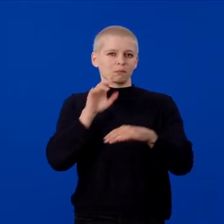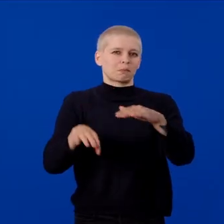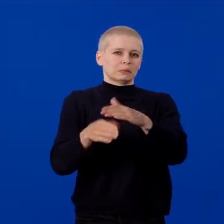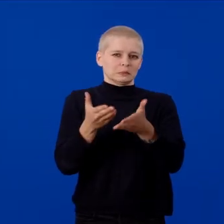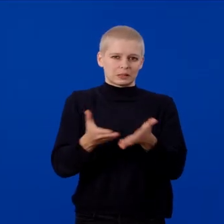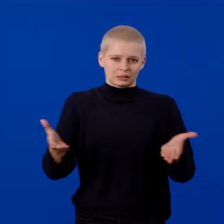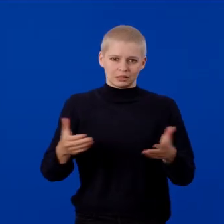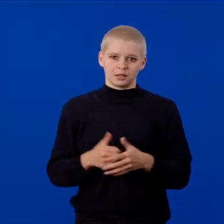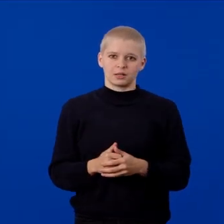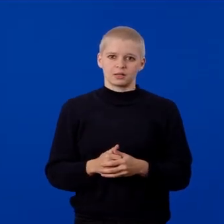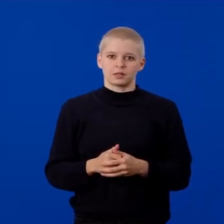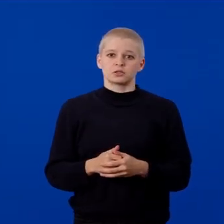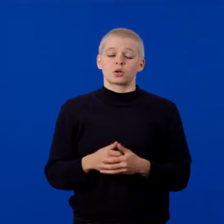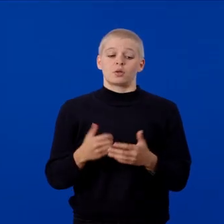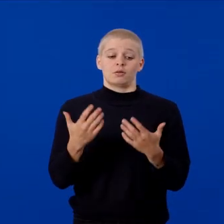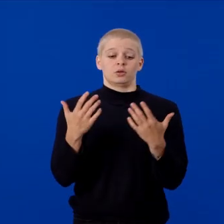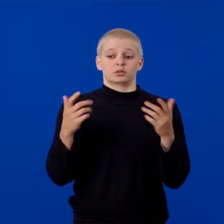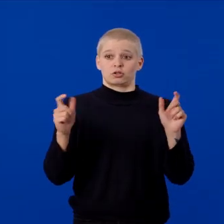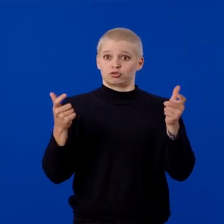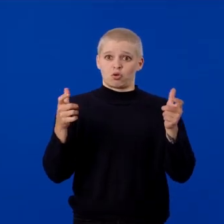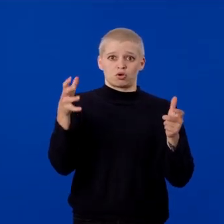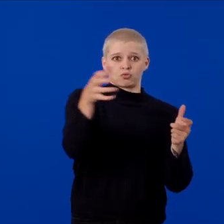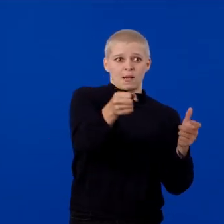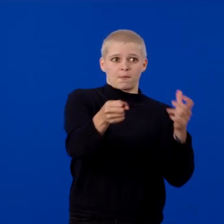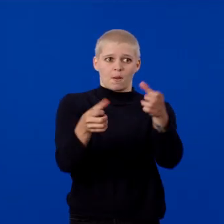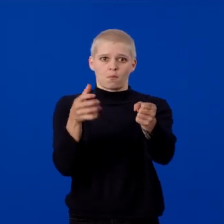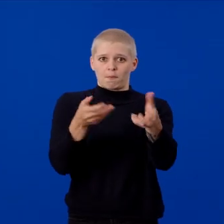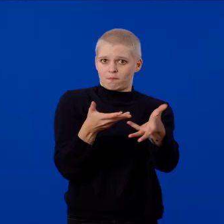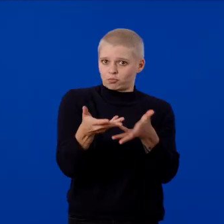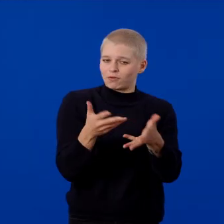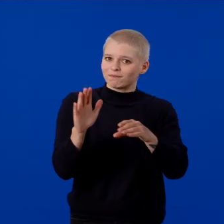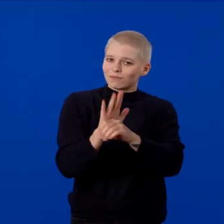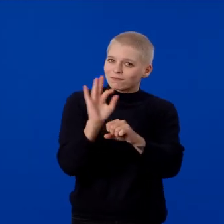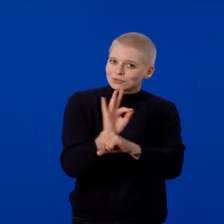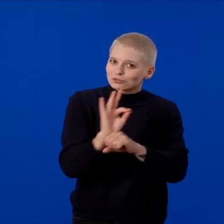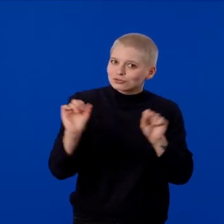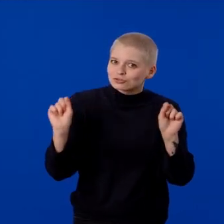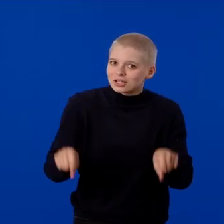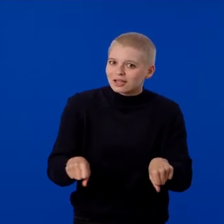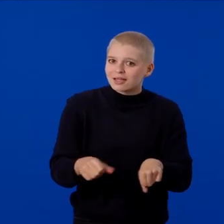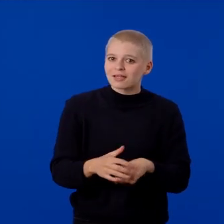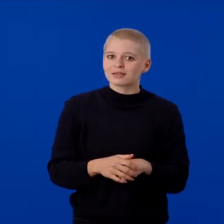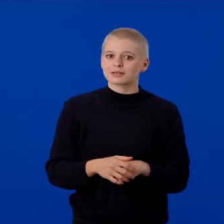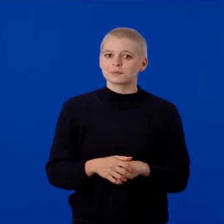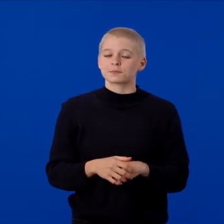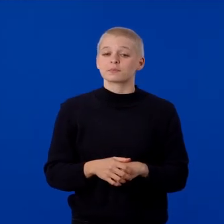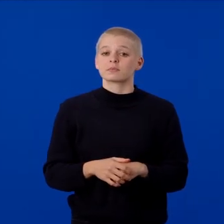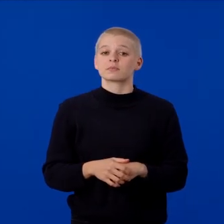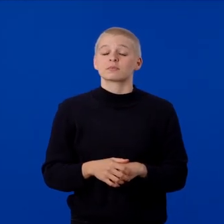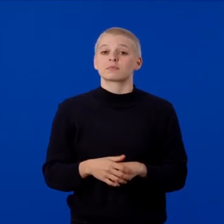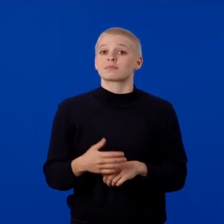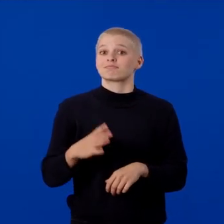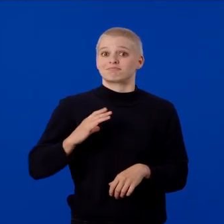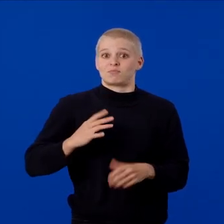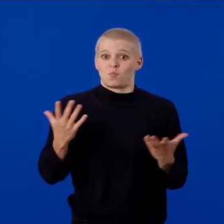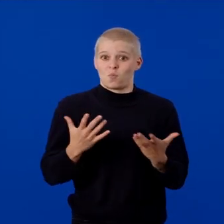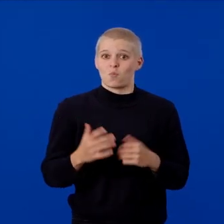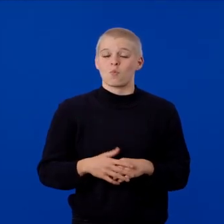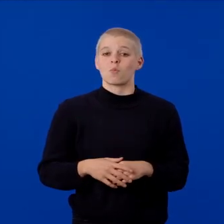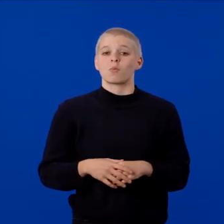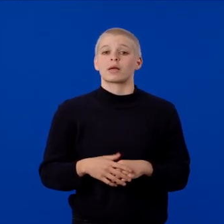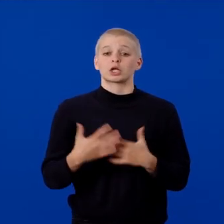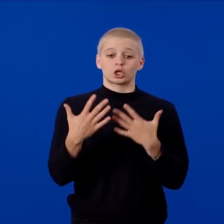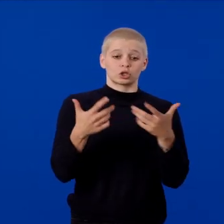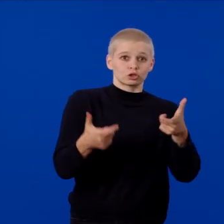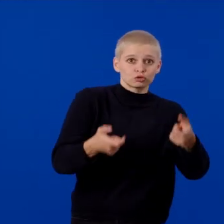The controller grab interactions are fully functional. Even better, we can seamlessly switch back and forth between controllers, enhance,